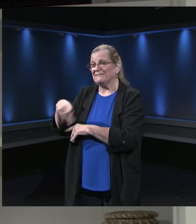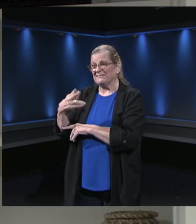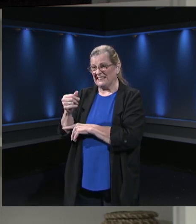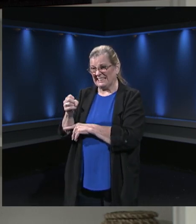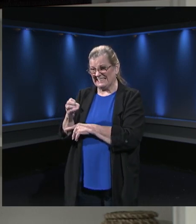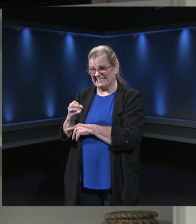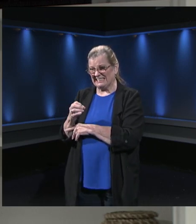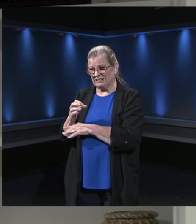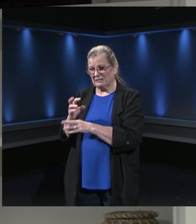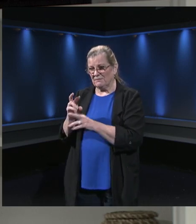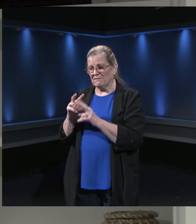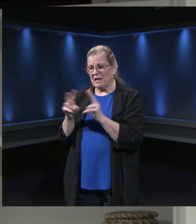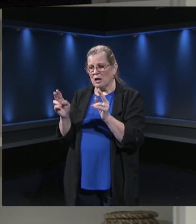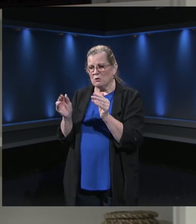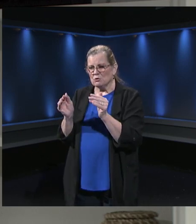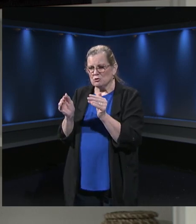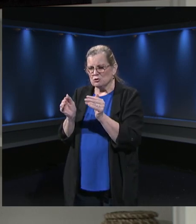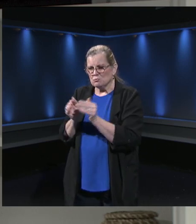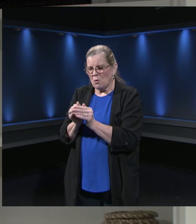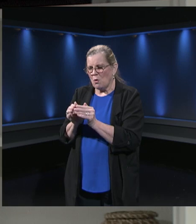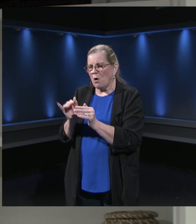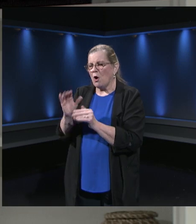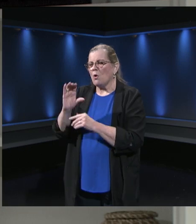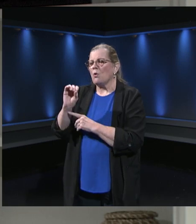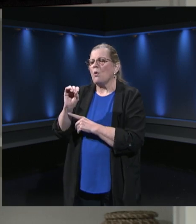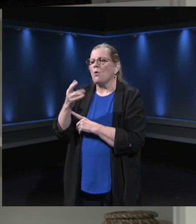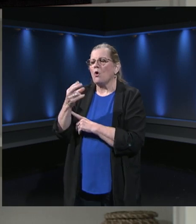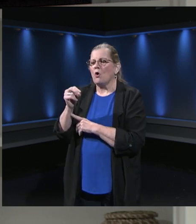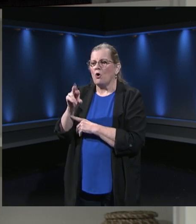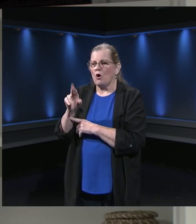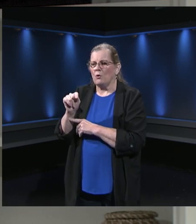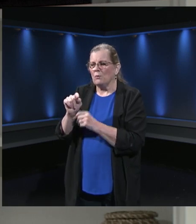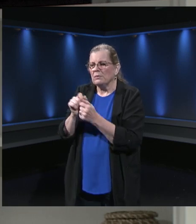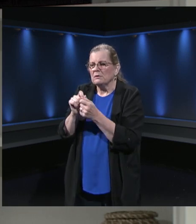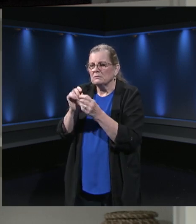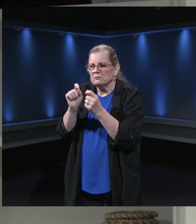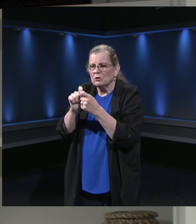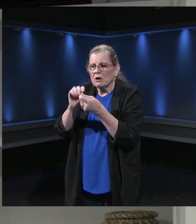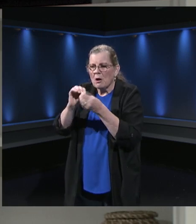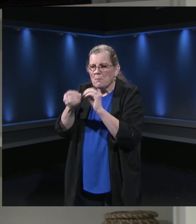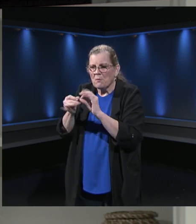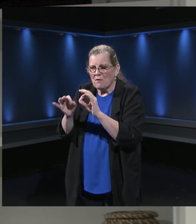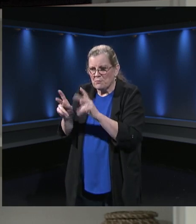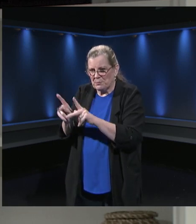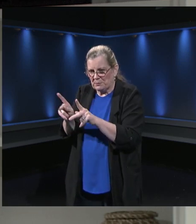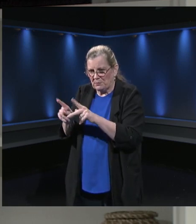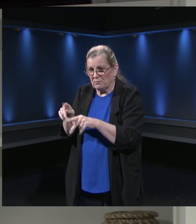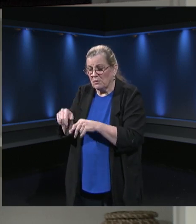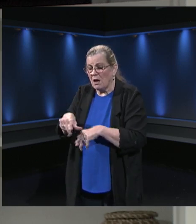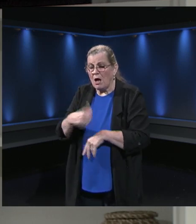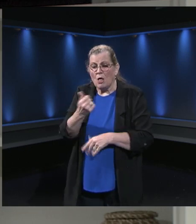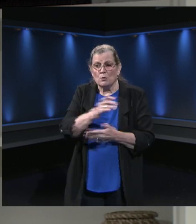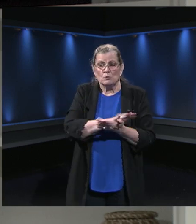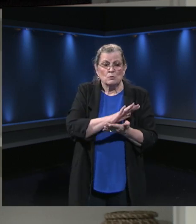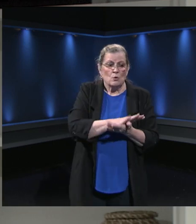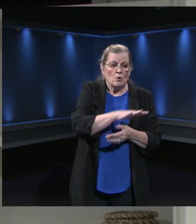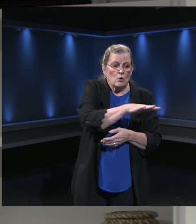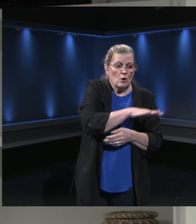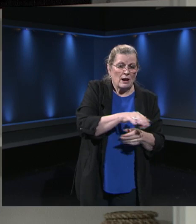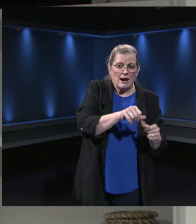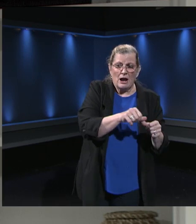cohorts of kids, as we look at lessons from around the country and the world, where they are not mixing